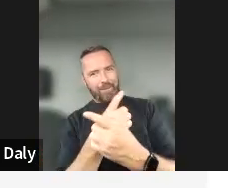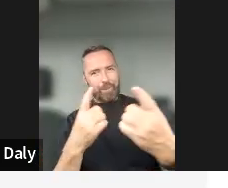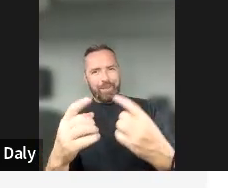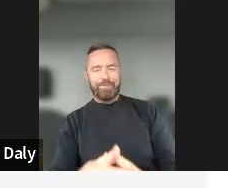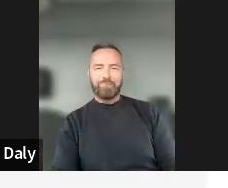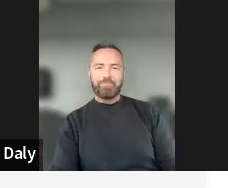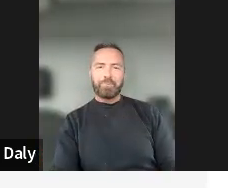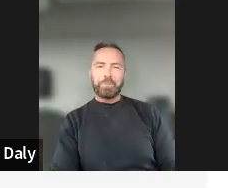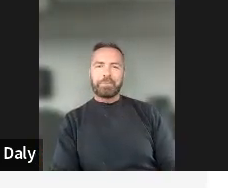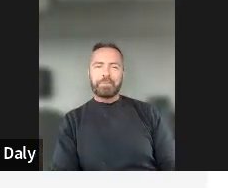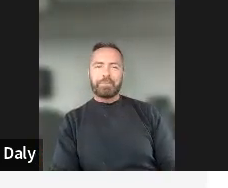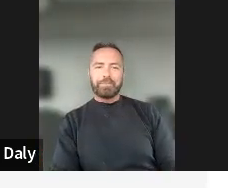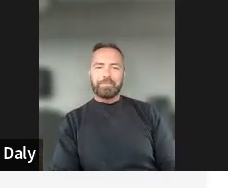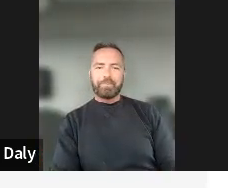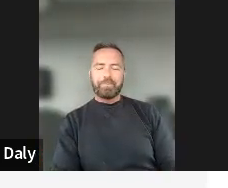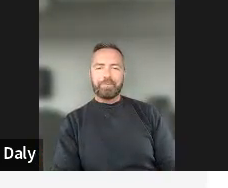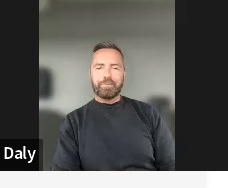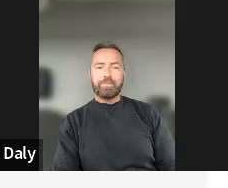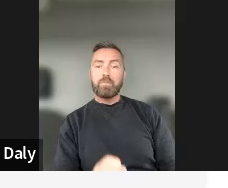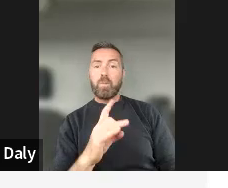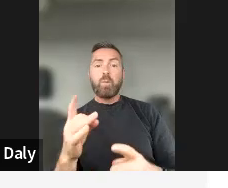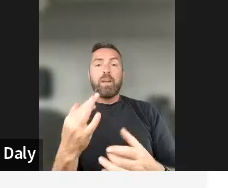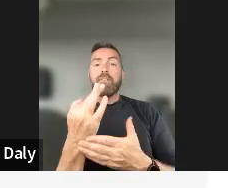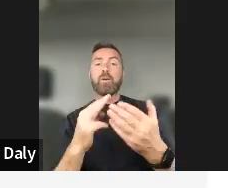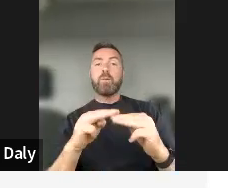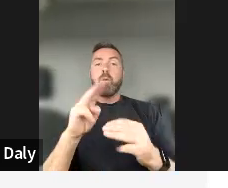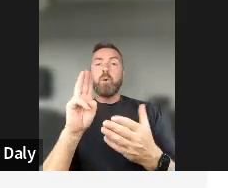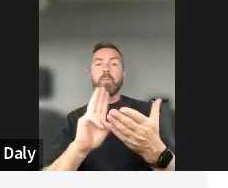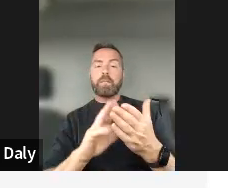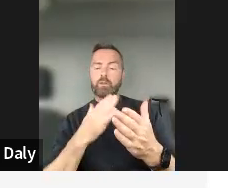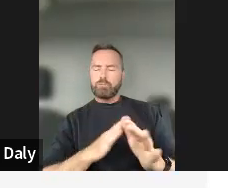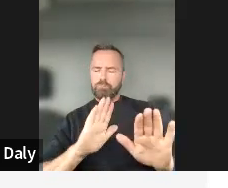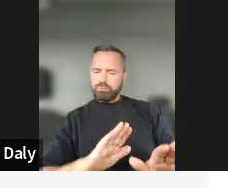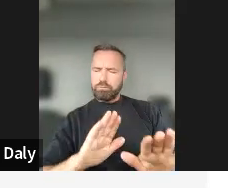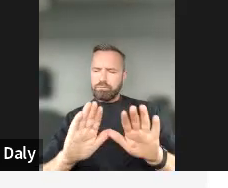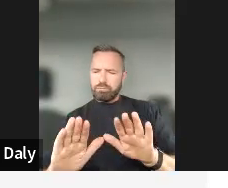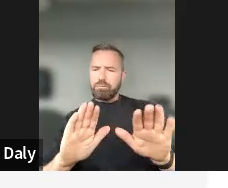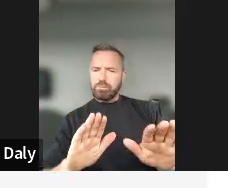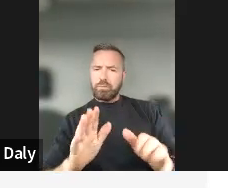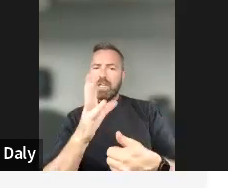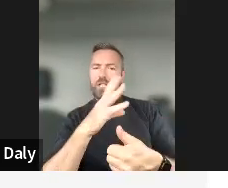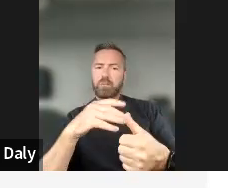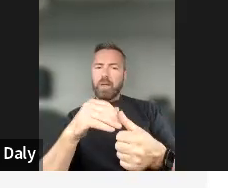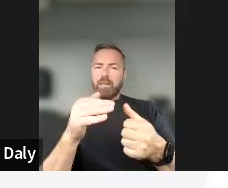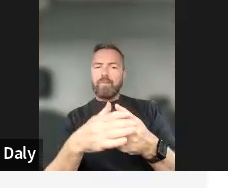Yep. So we'll just give you a couple of minutes more just to take your time, especially for the open questions.